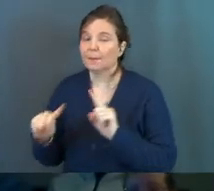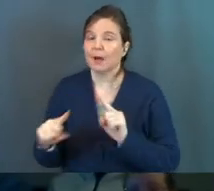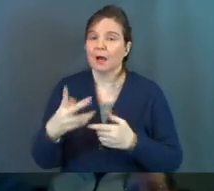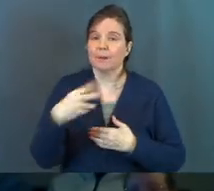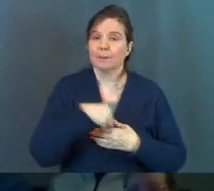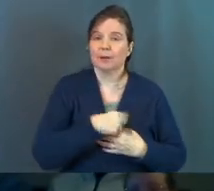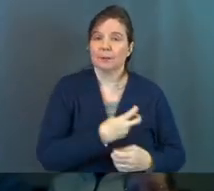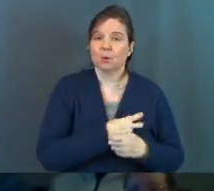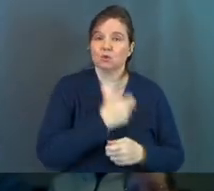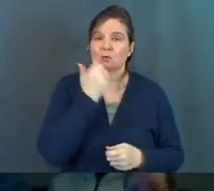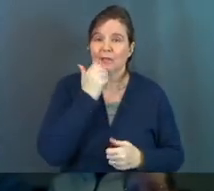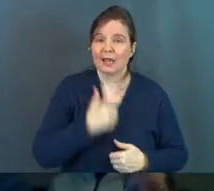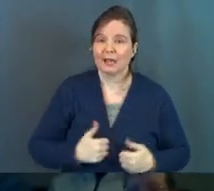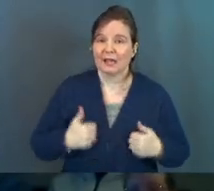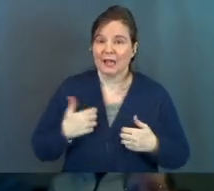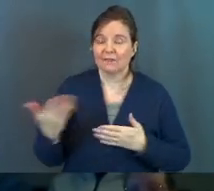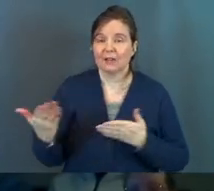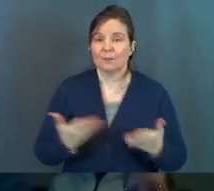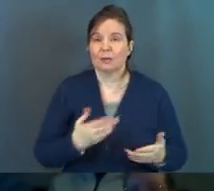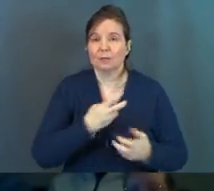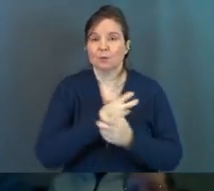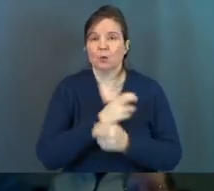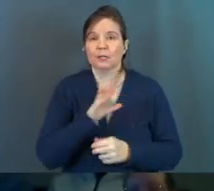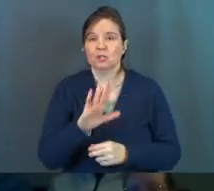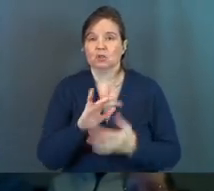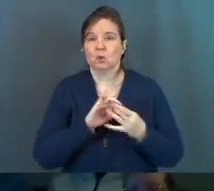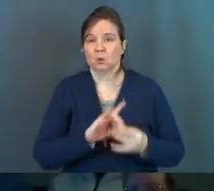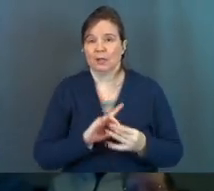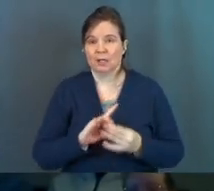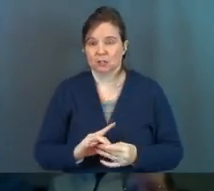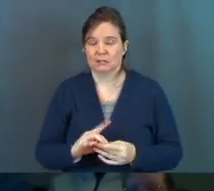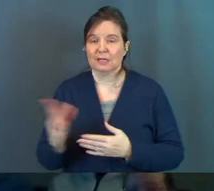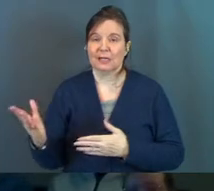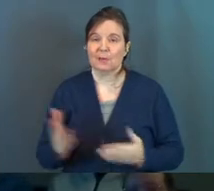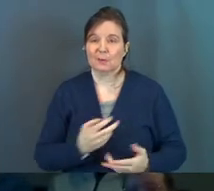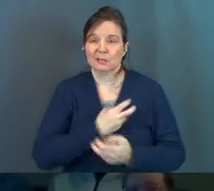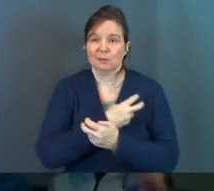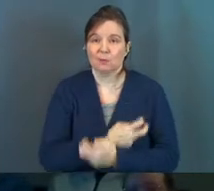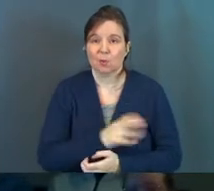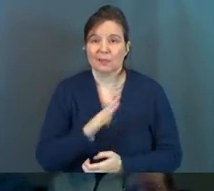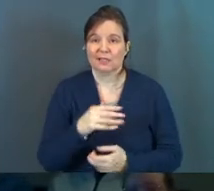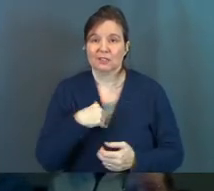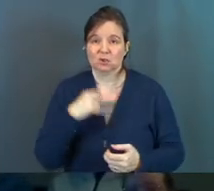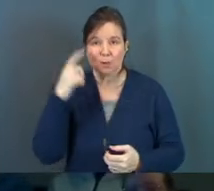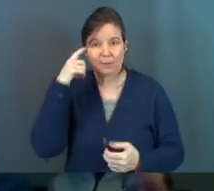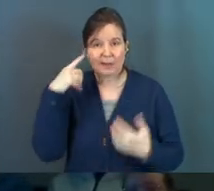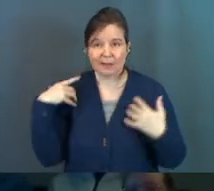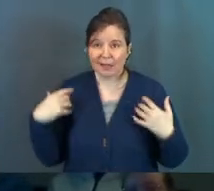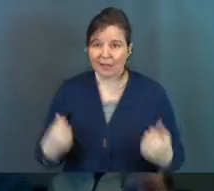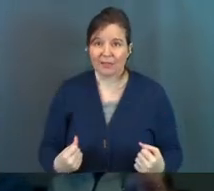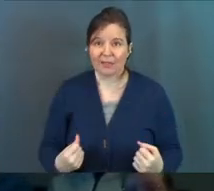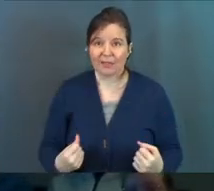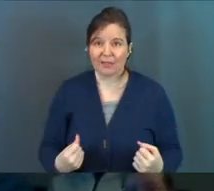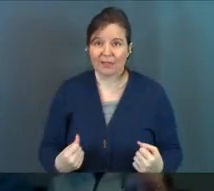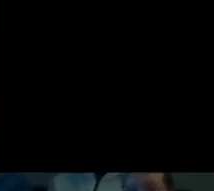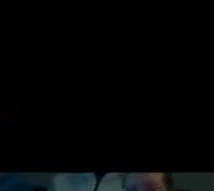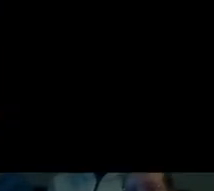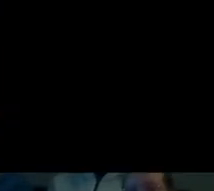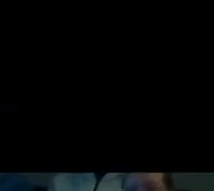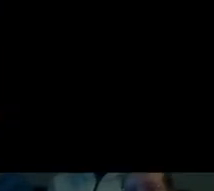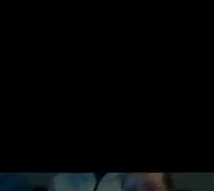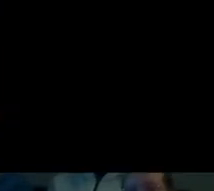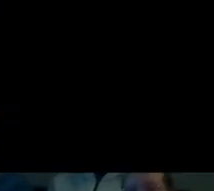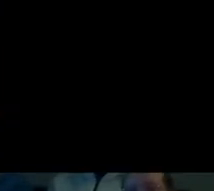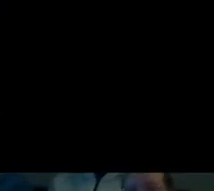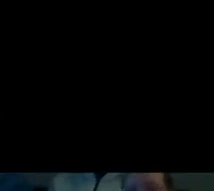poison into your daily life and it brings poison into your relationships. It brings poison into your mental health. It brings